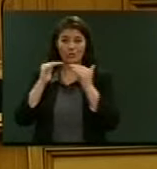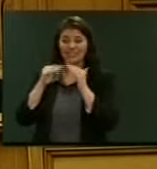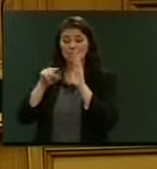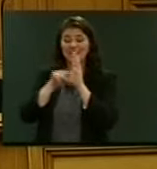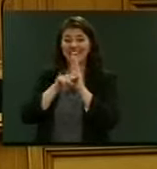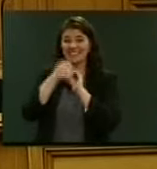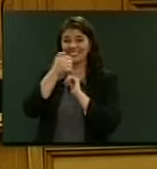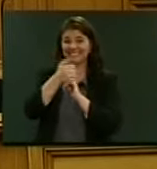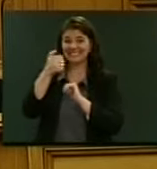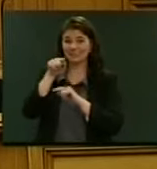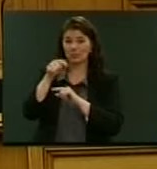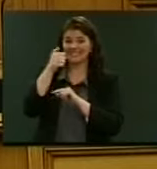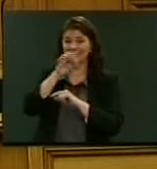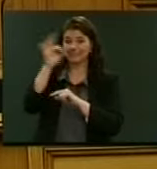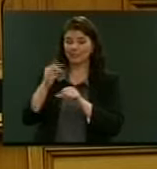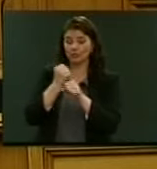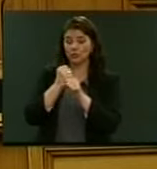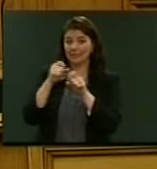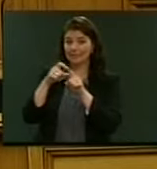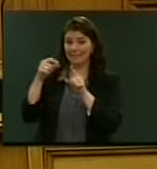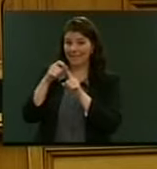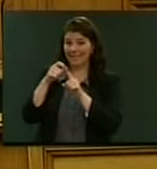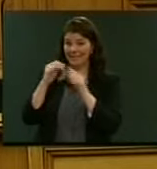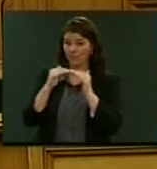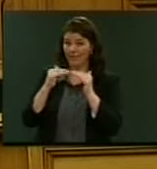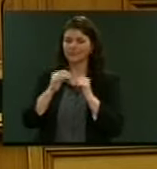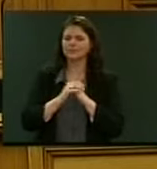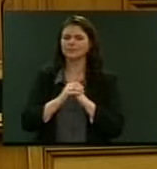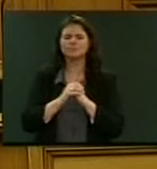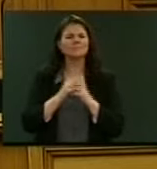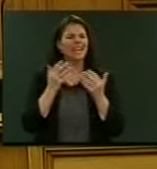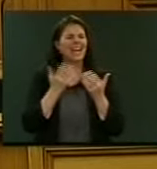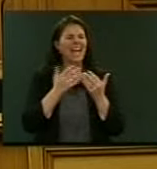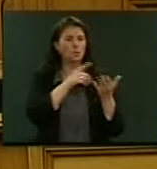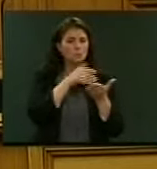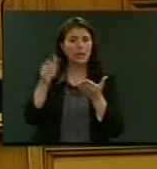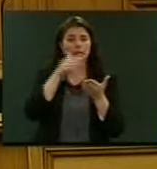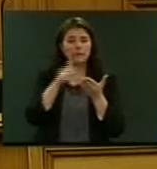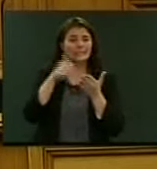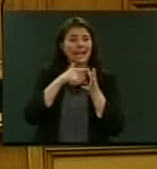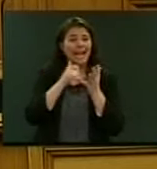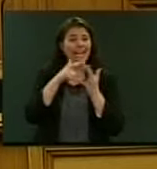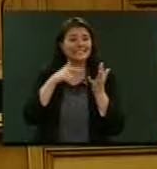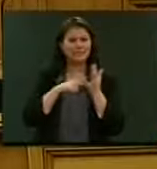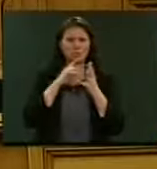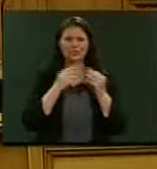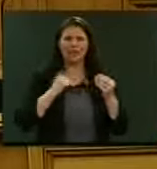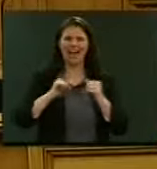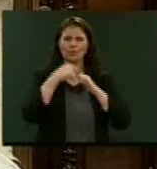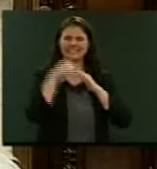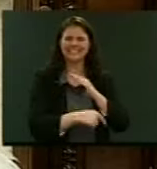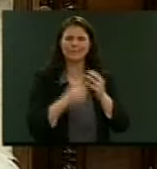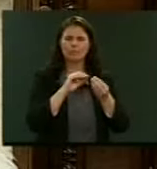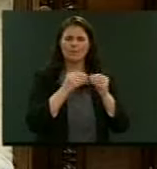66.6% of GDP, how is continuing to sell our assets overseas going to solve our debt problem?